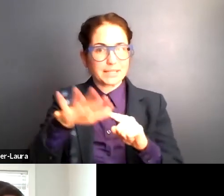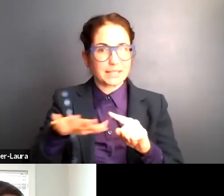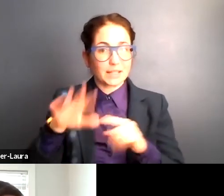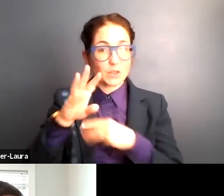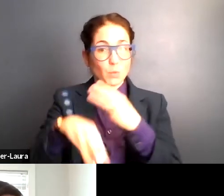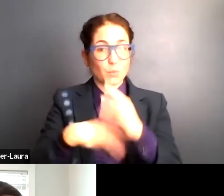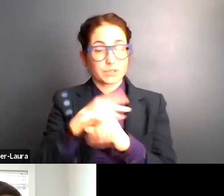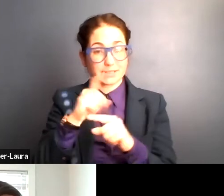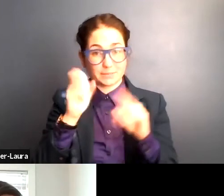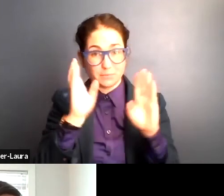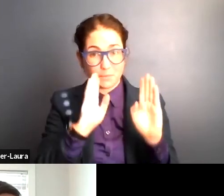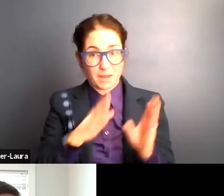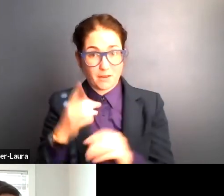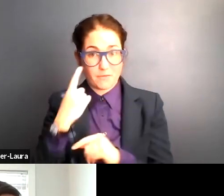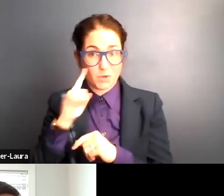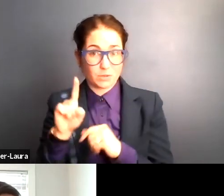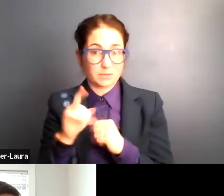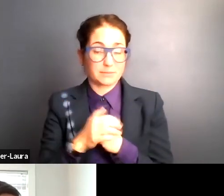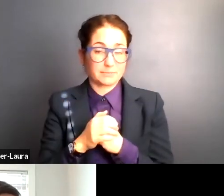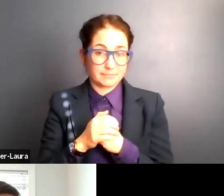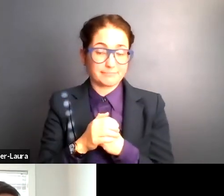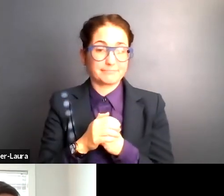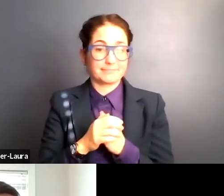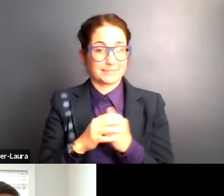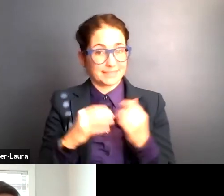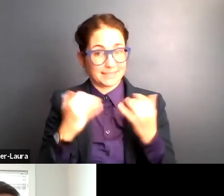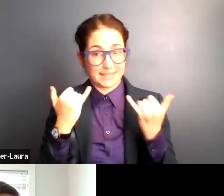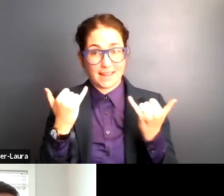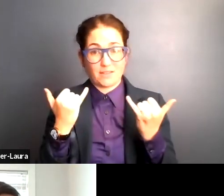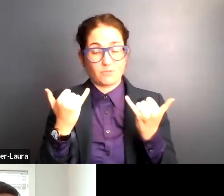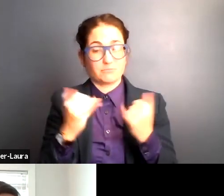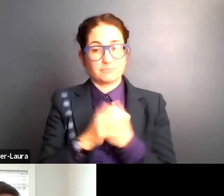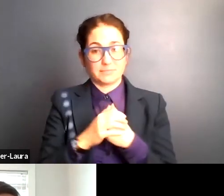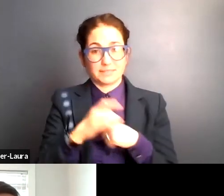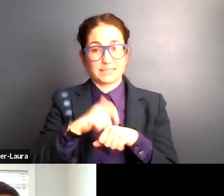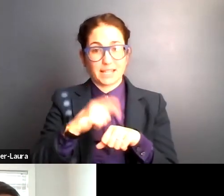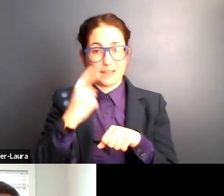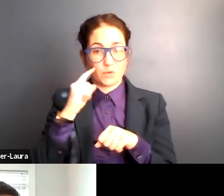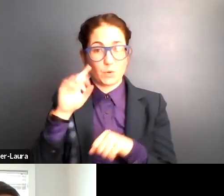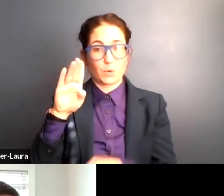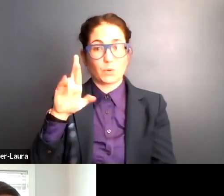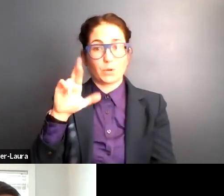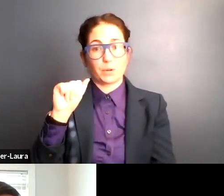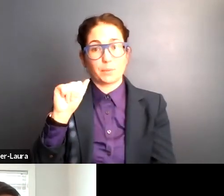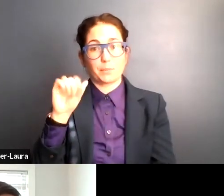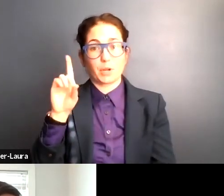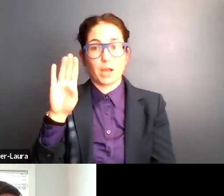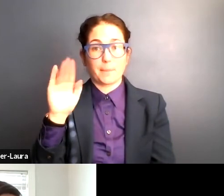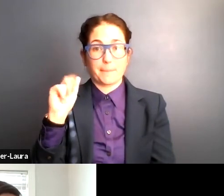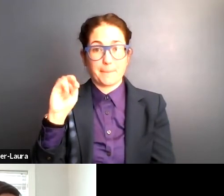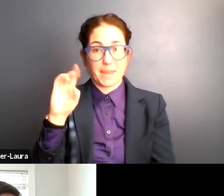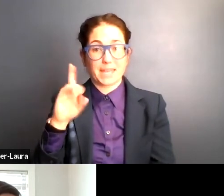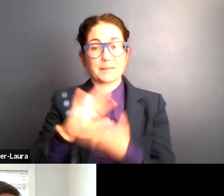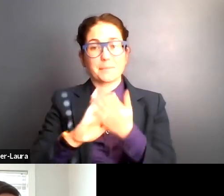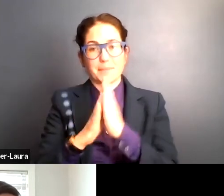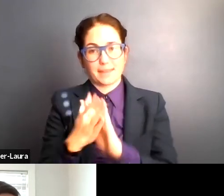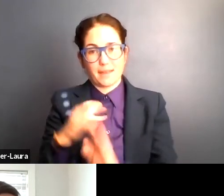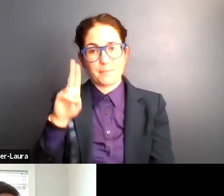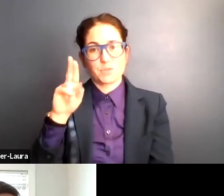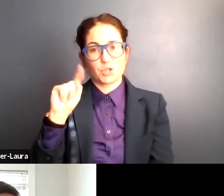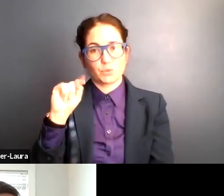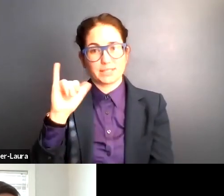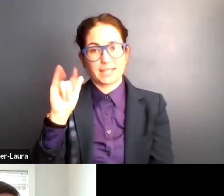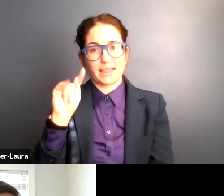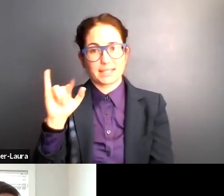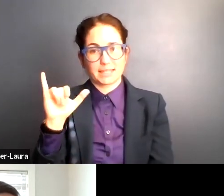be prepared for. So now is the time, um, for broadband to become a utility and for access to